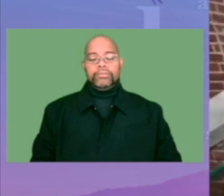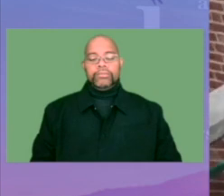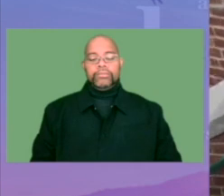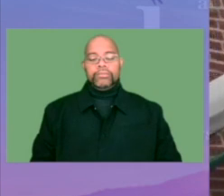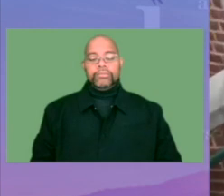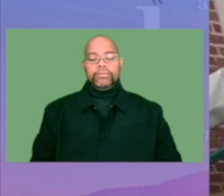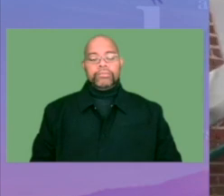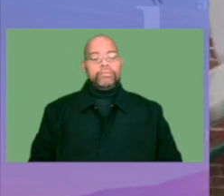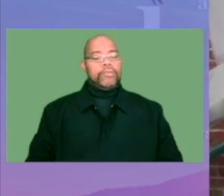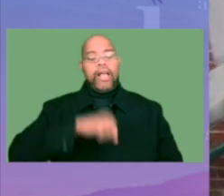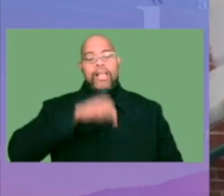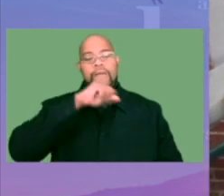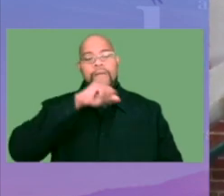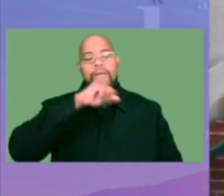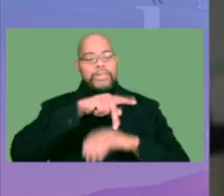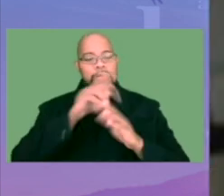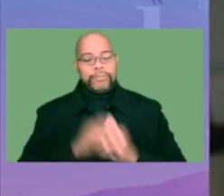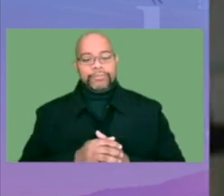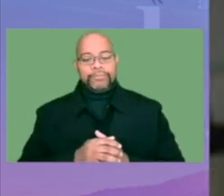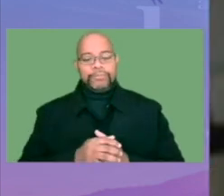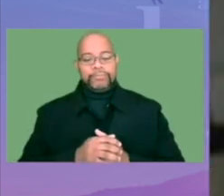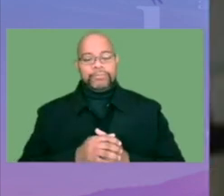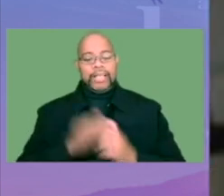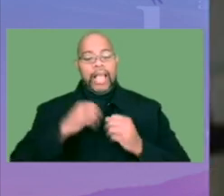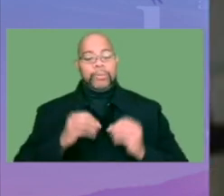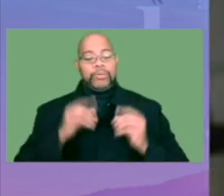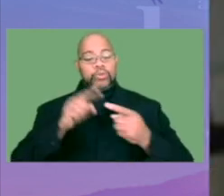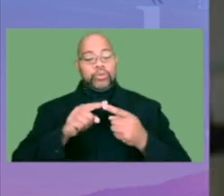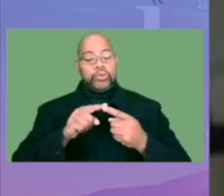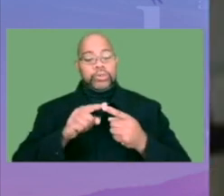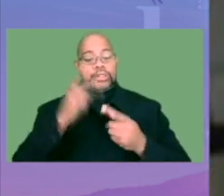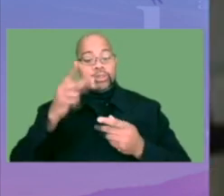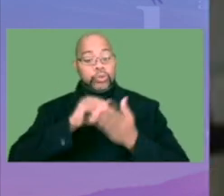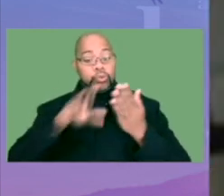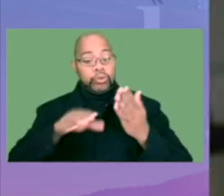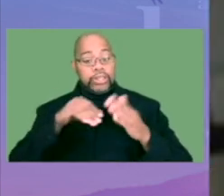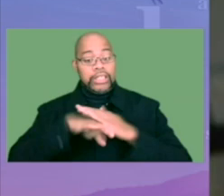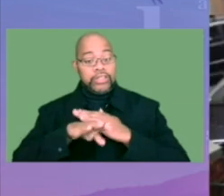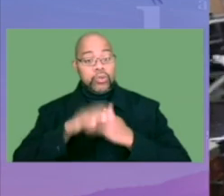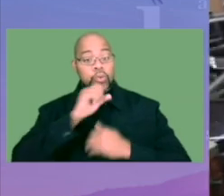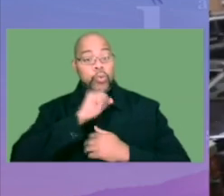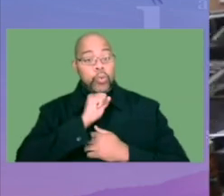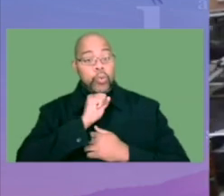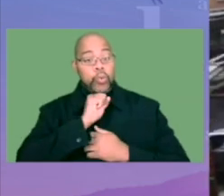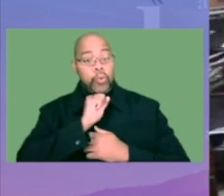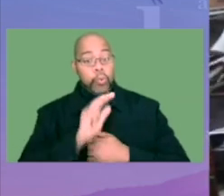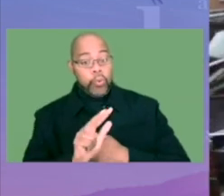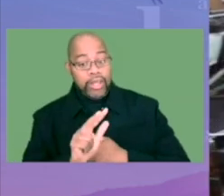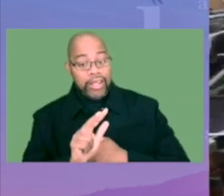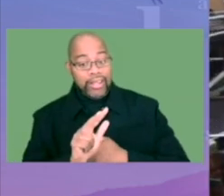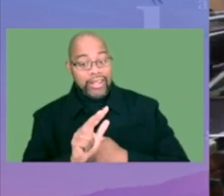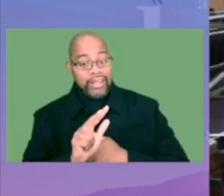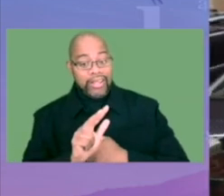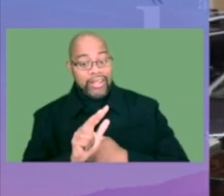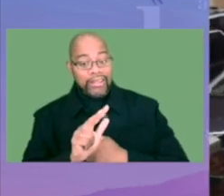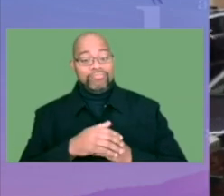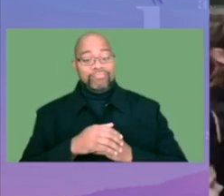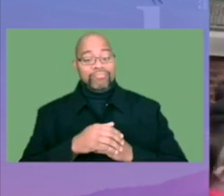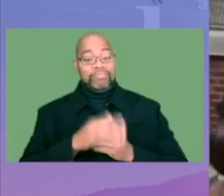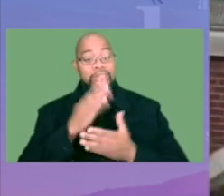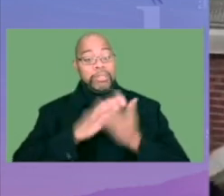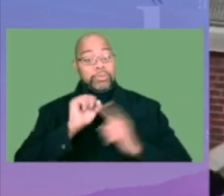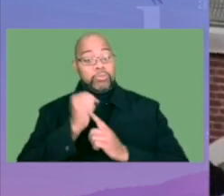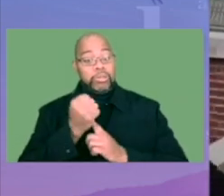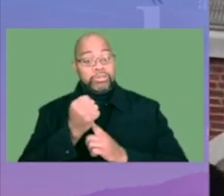I love being a principal, I really do. I get an opportunity to see students enter at three years old and in some cases